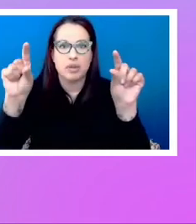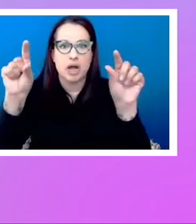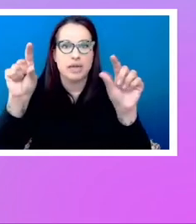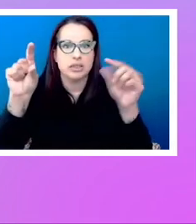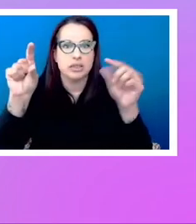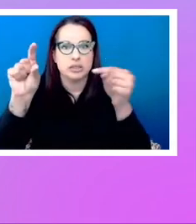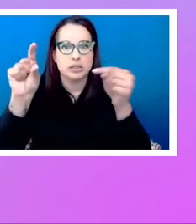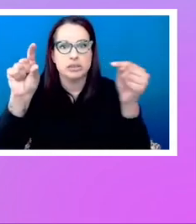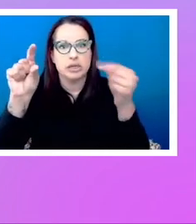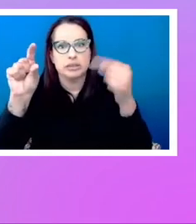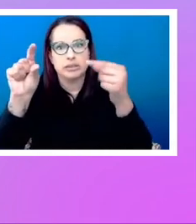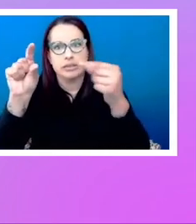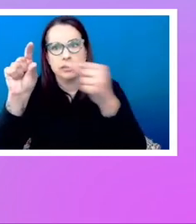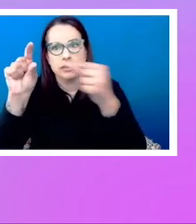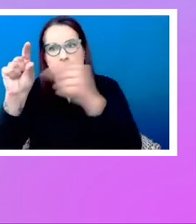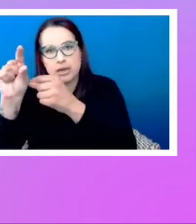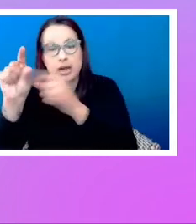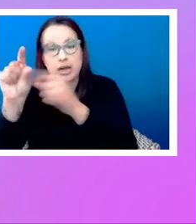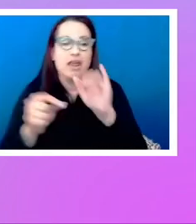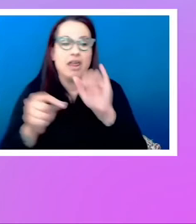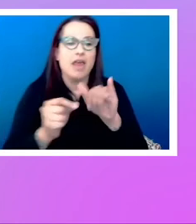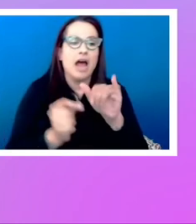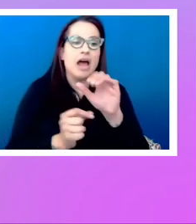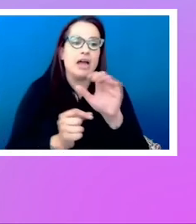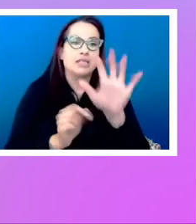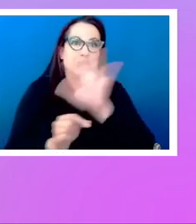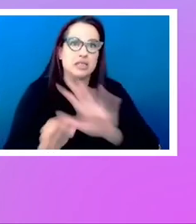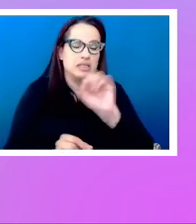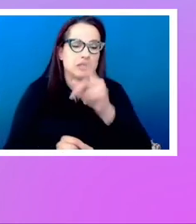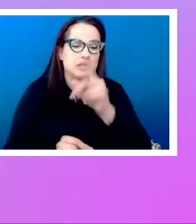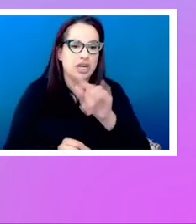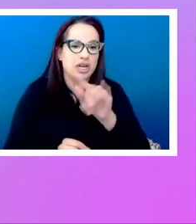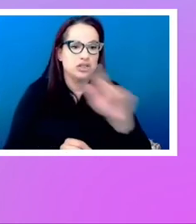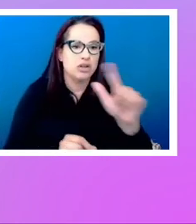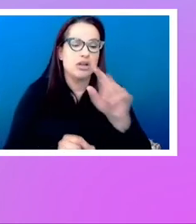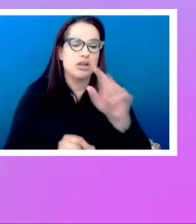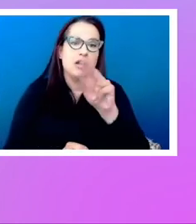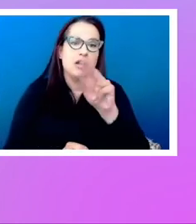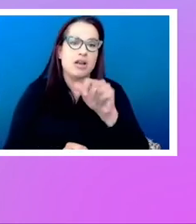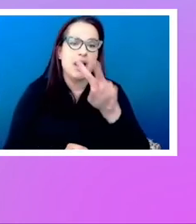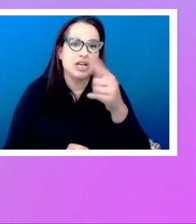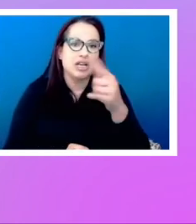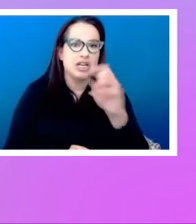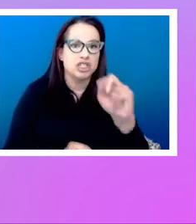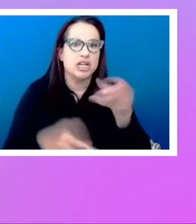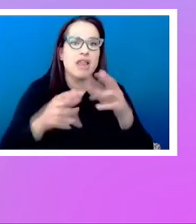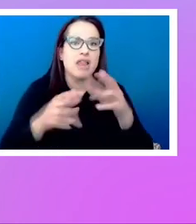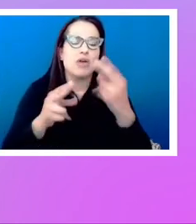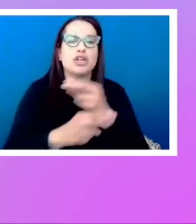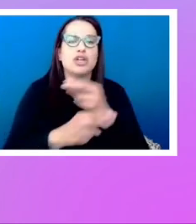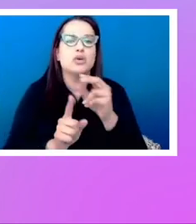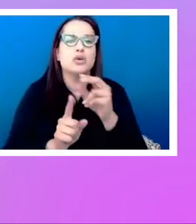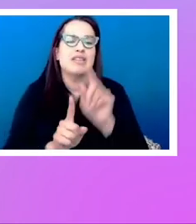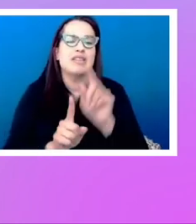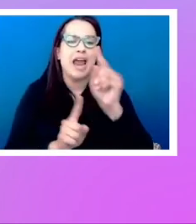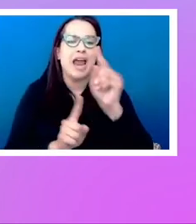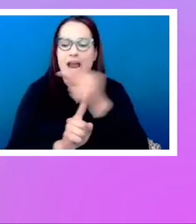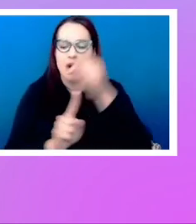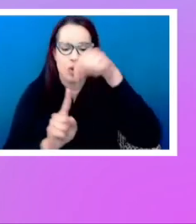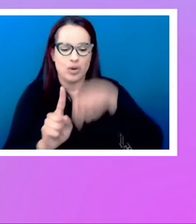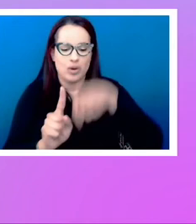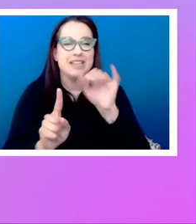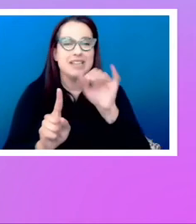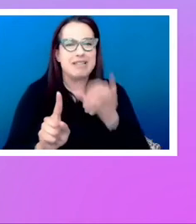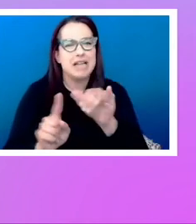navigation would let you move around with the arrow keys. And that's quite similar in terms of wanting to follow a